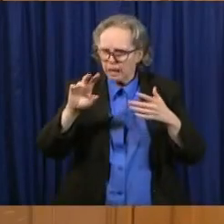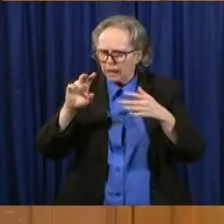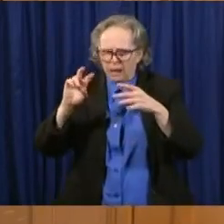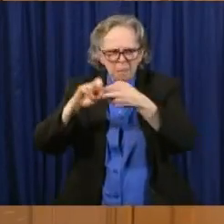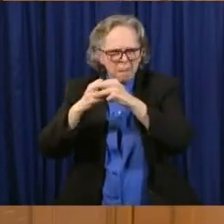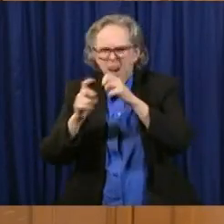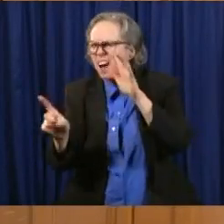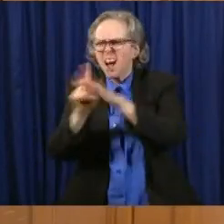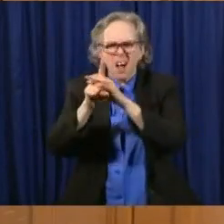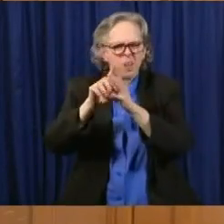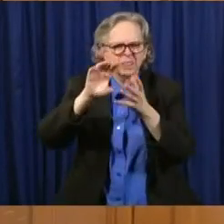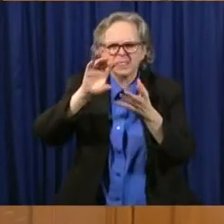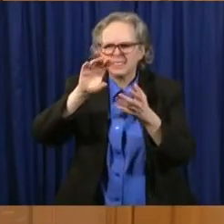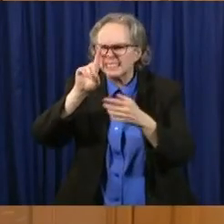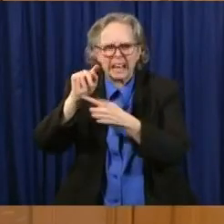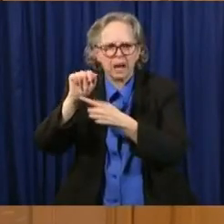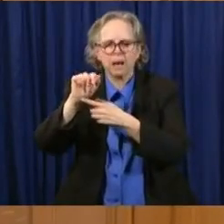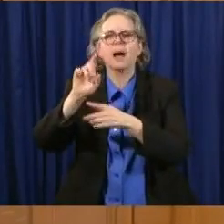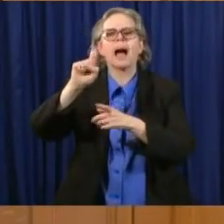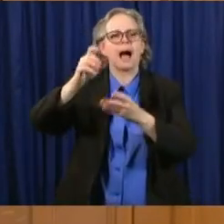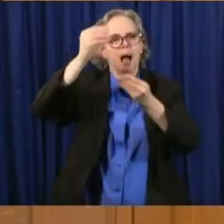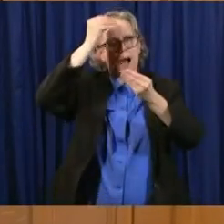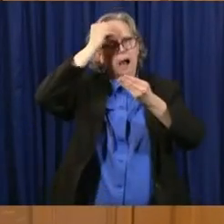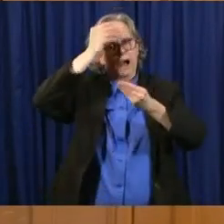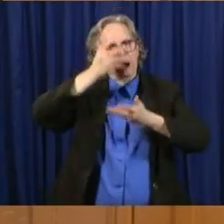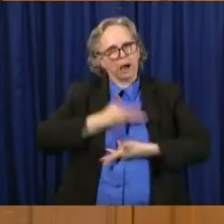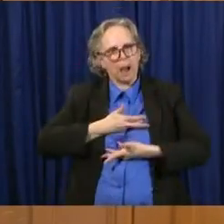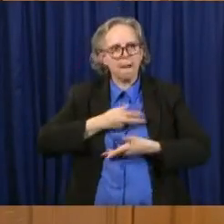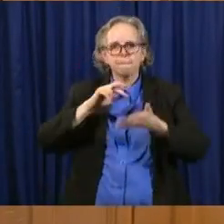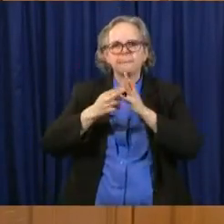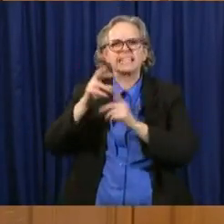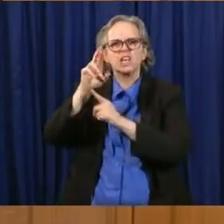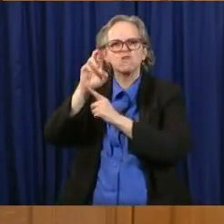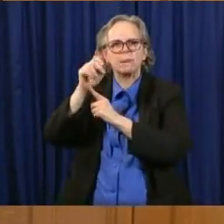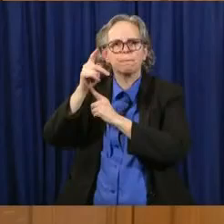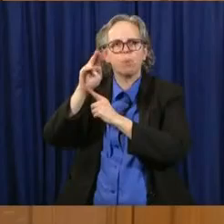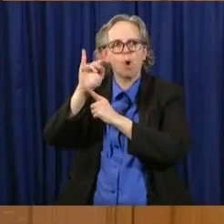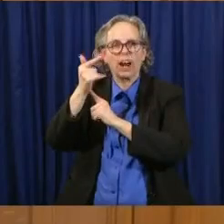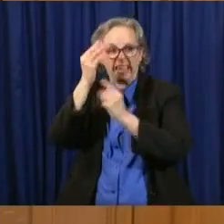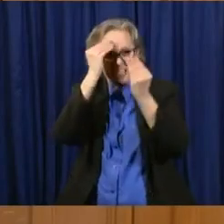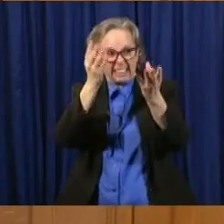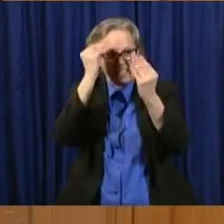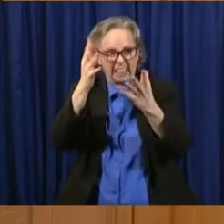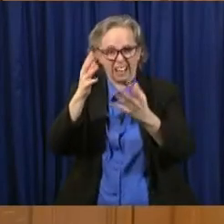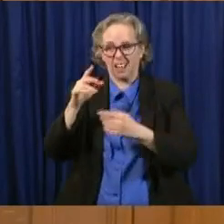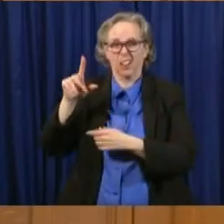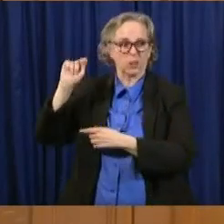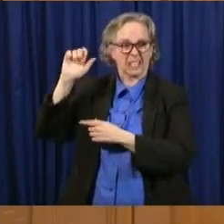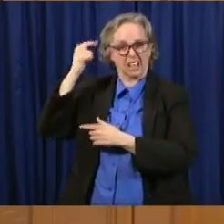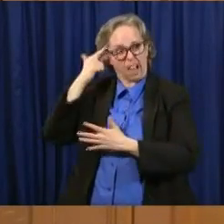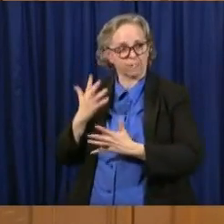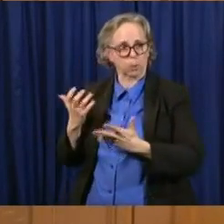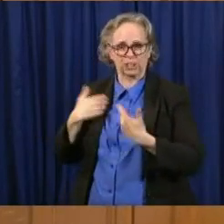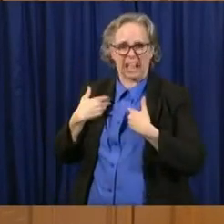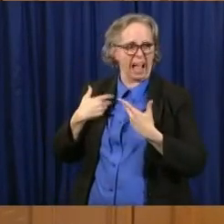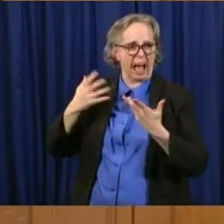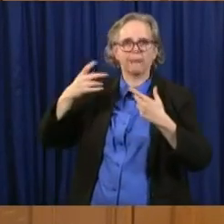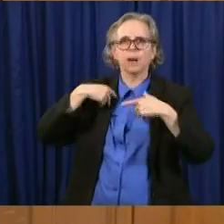everything to be, like the Lieutenant Governor said, in a cloud-based system in real time, a lot of our systems are older